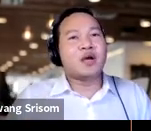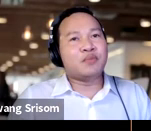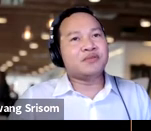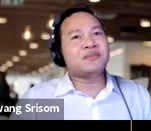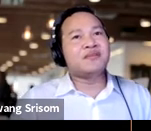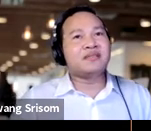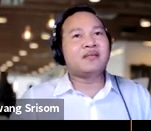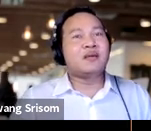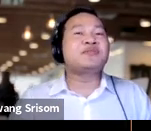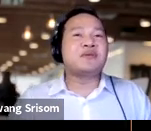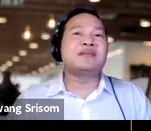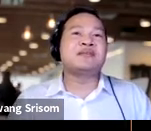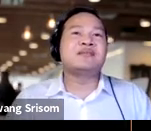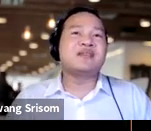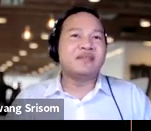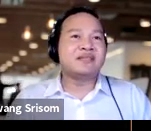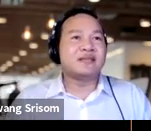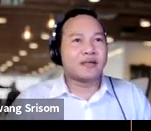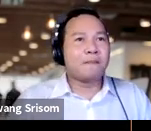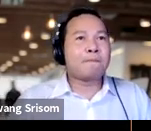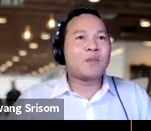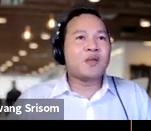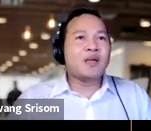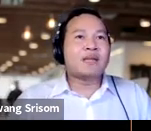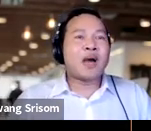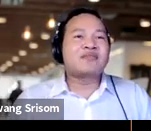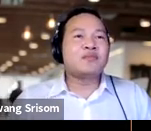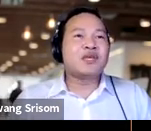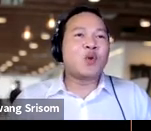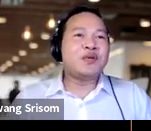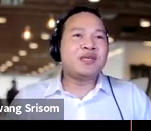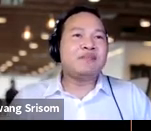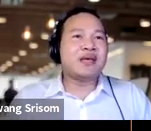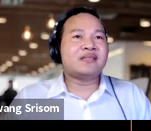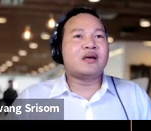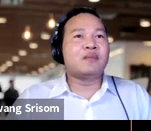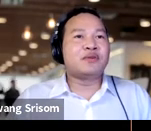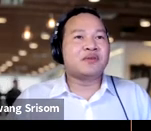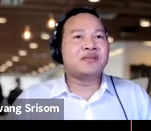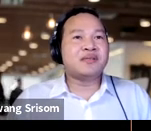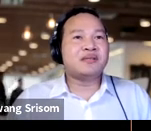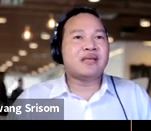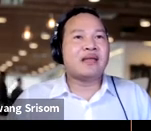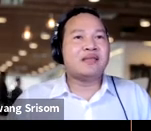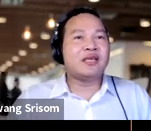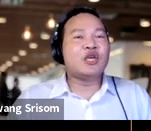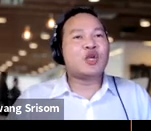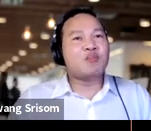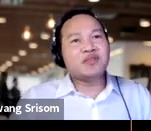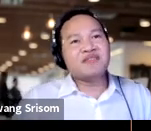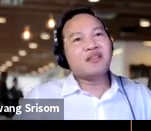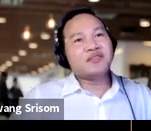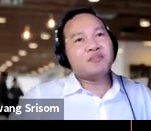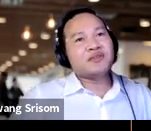one personal service personal assistance service center and apart from the opd-based personal assistance and the